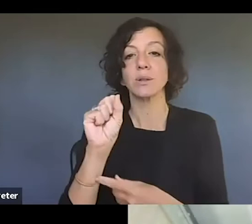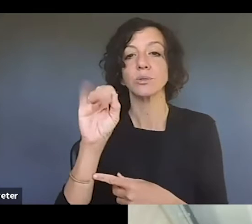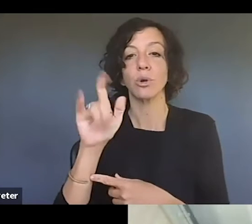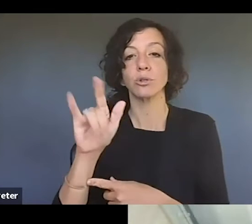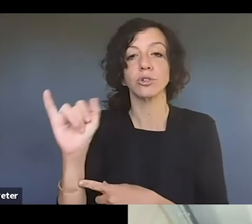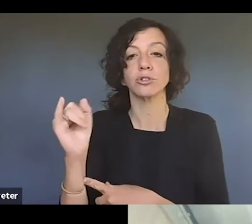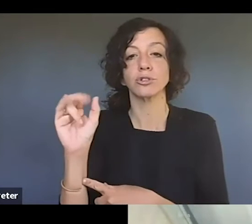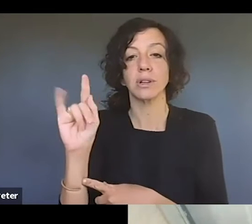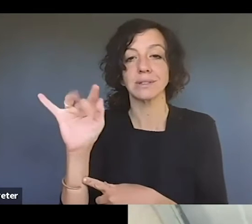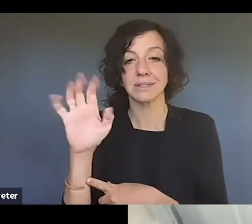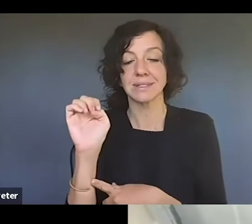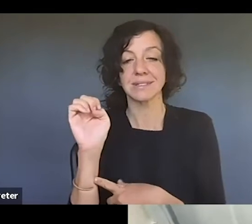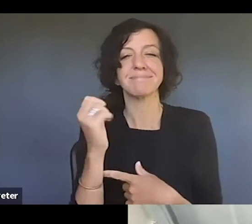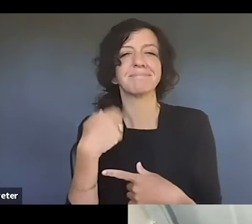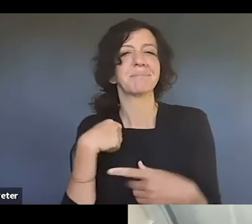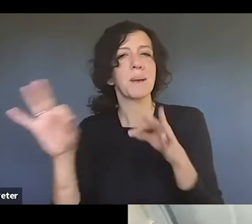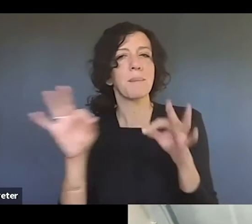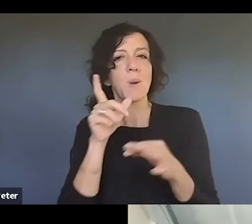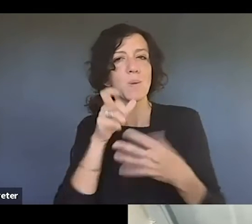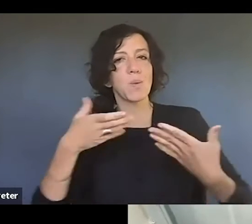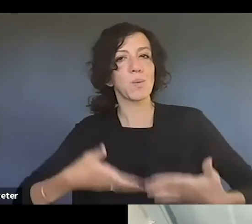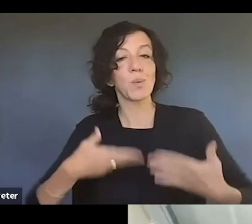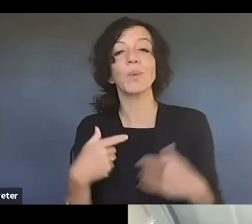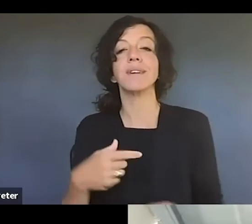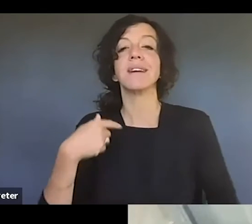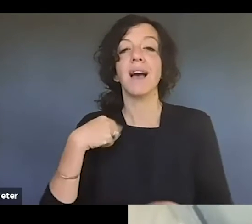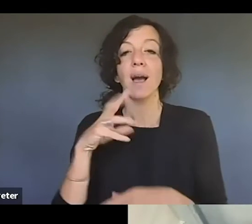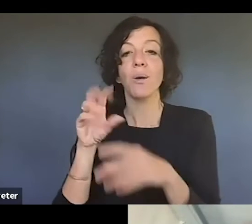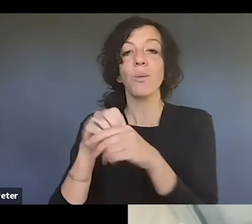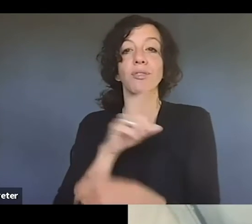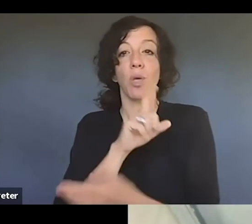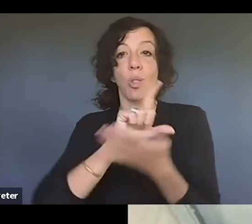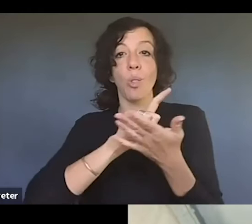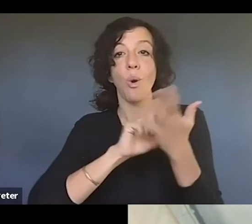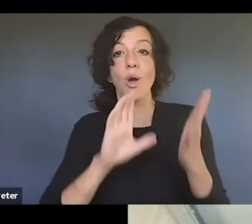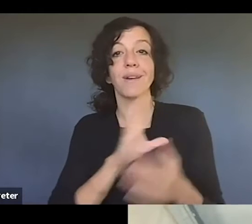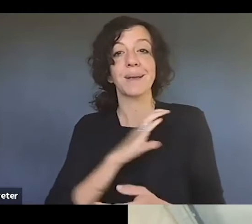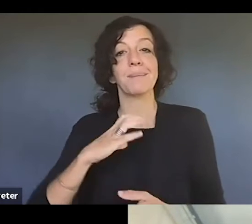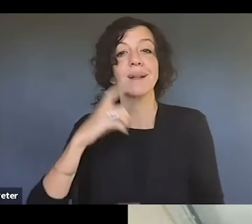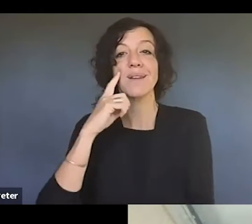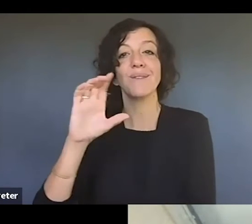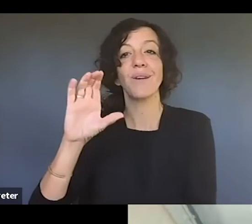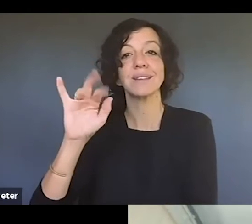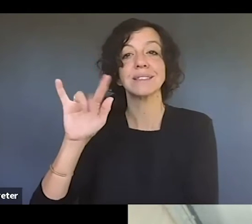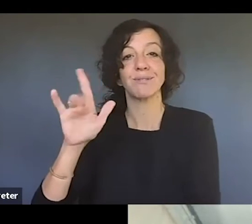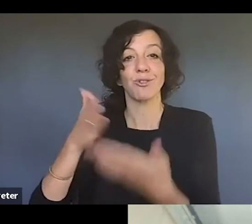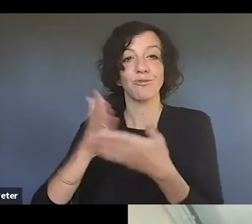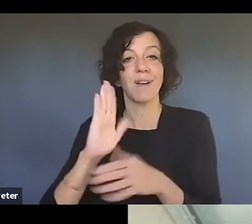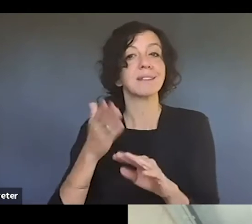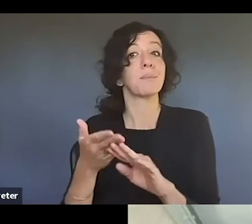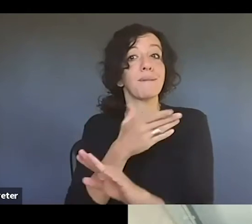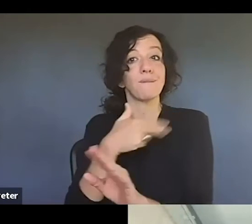Just to give you a better sense of my background, I was actually with the Lawyers Committee for Civil Rights prior to joining